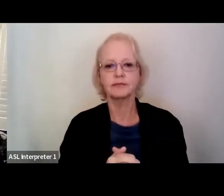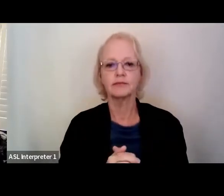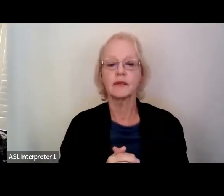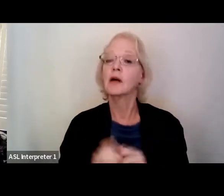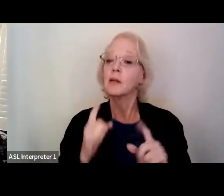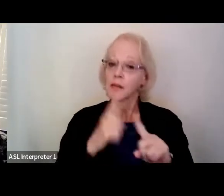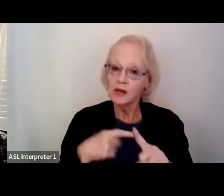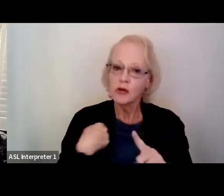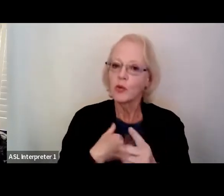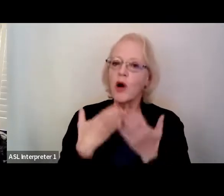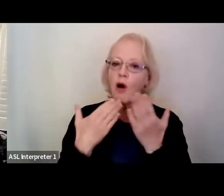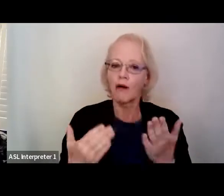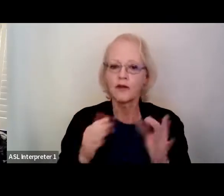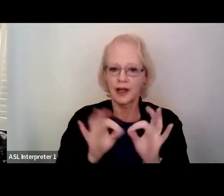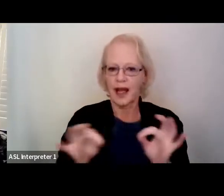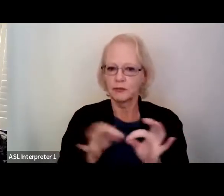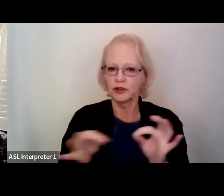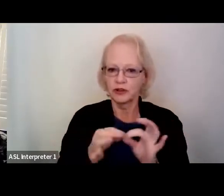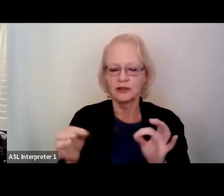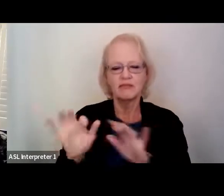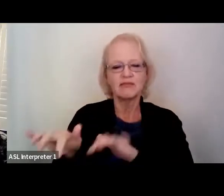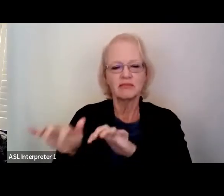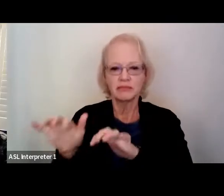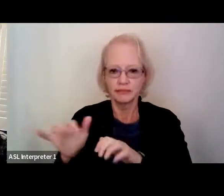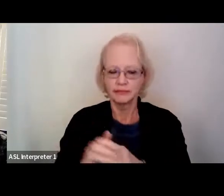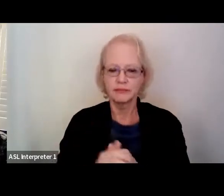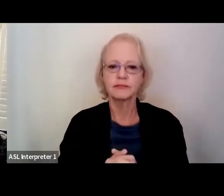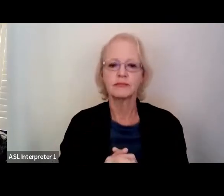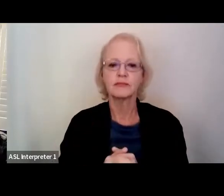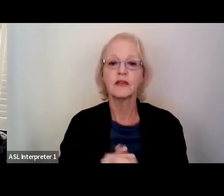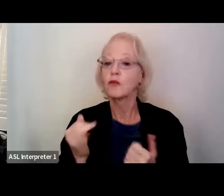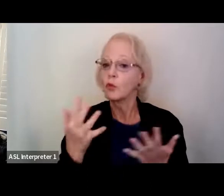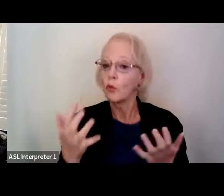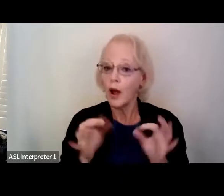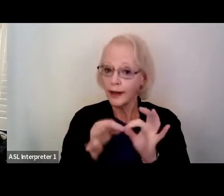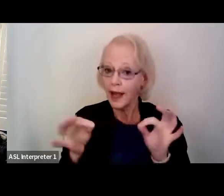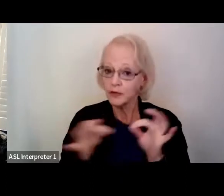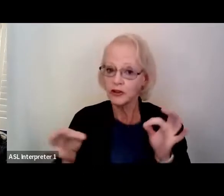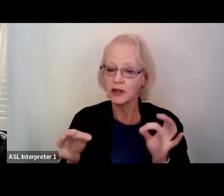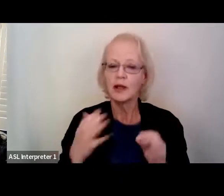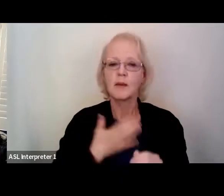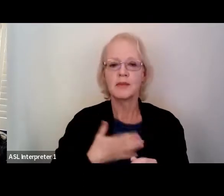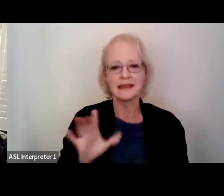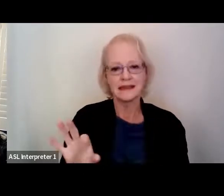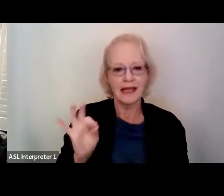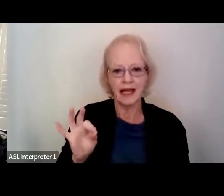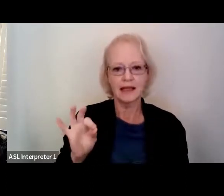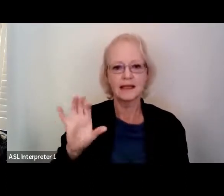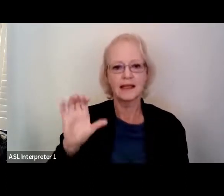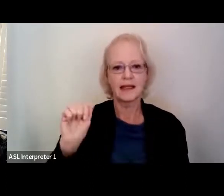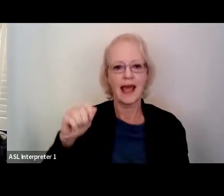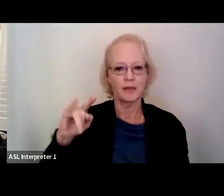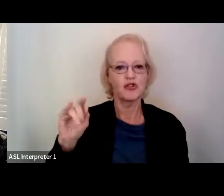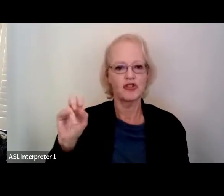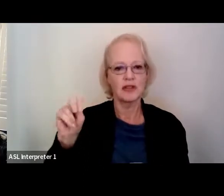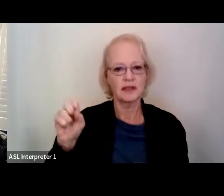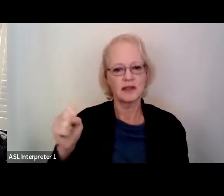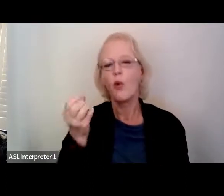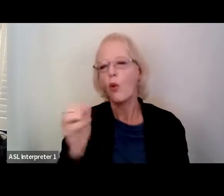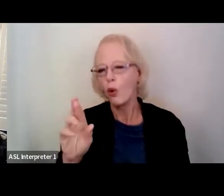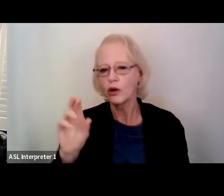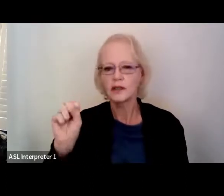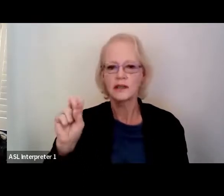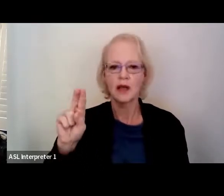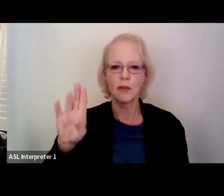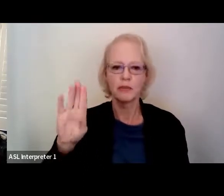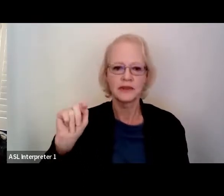offering live captioning or CART. To turn on the captioning, please select captions or subtitles at the bottom of your